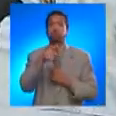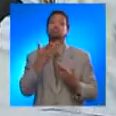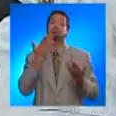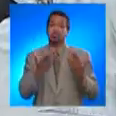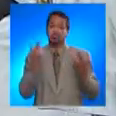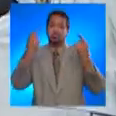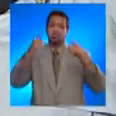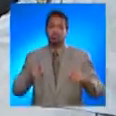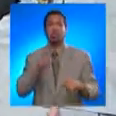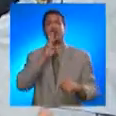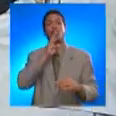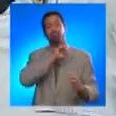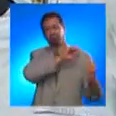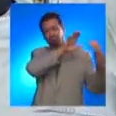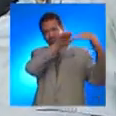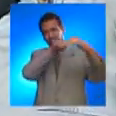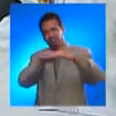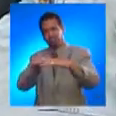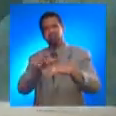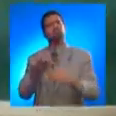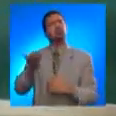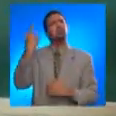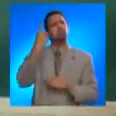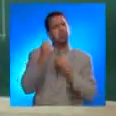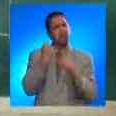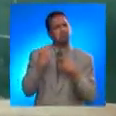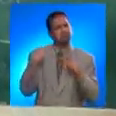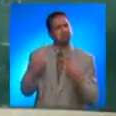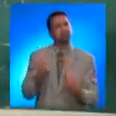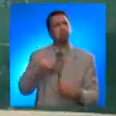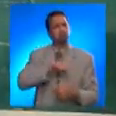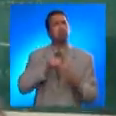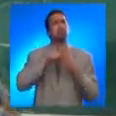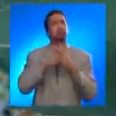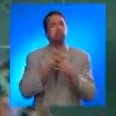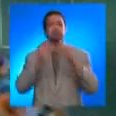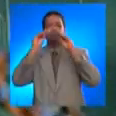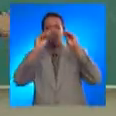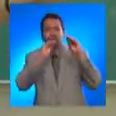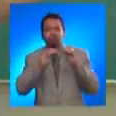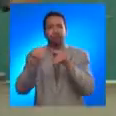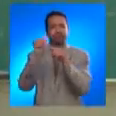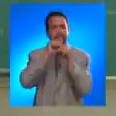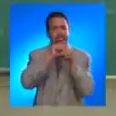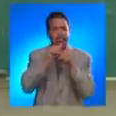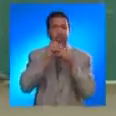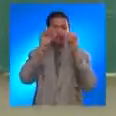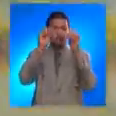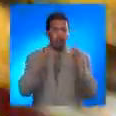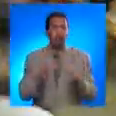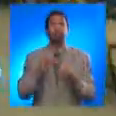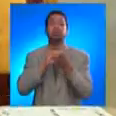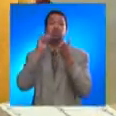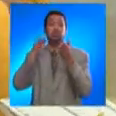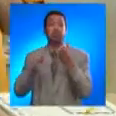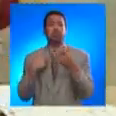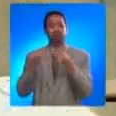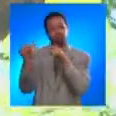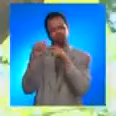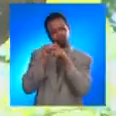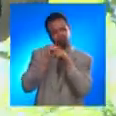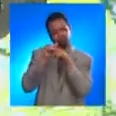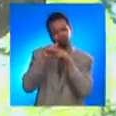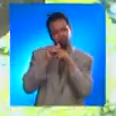It's one of the buildings most exposed to tsunami. A year ago, we began an education program for both students